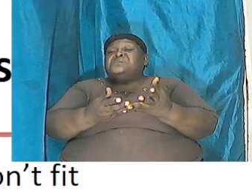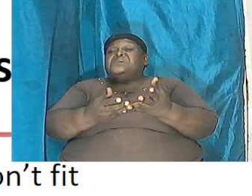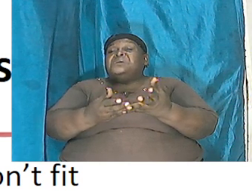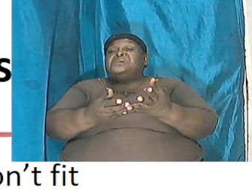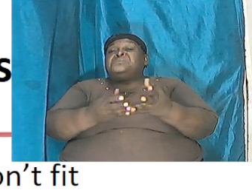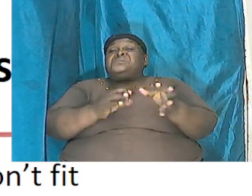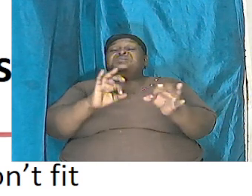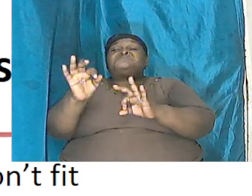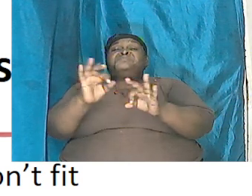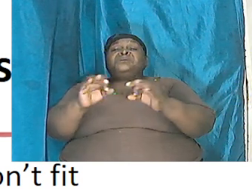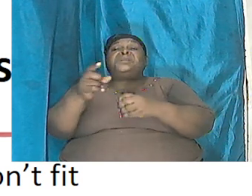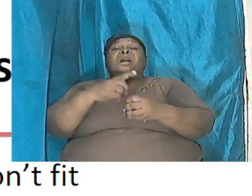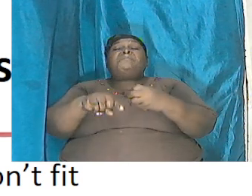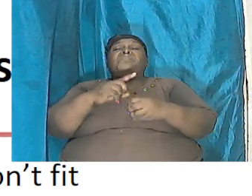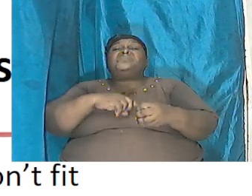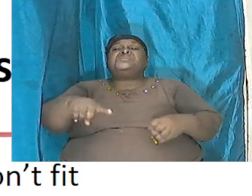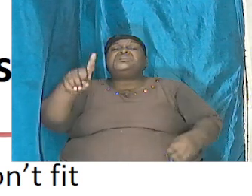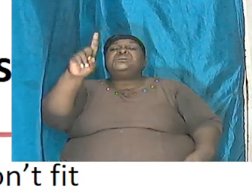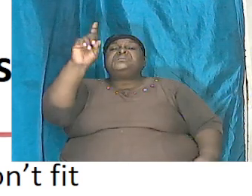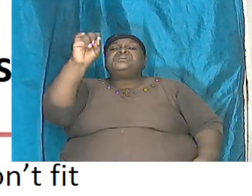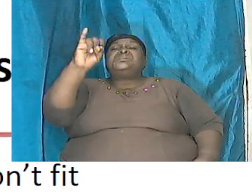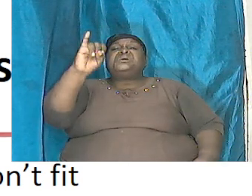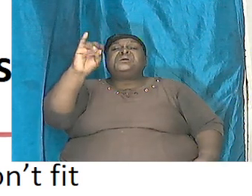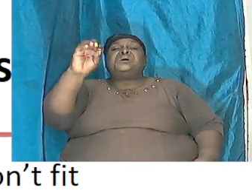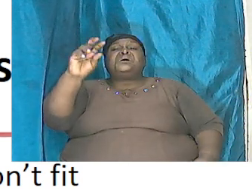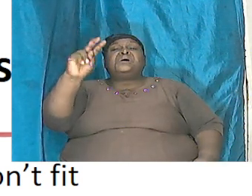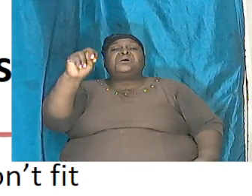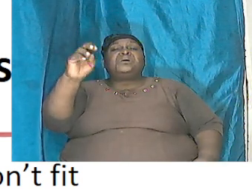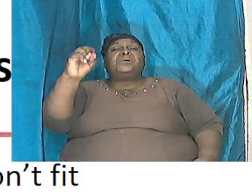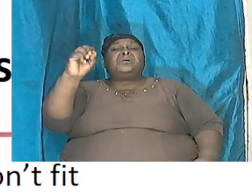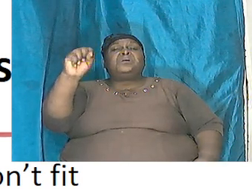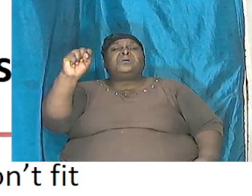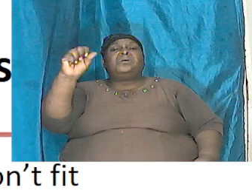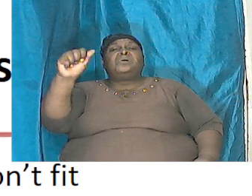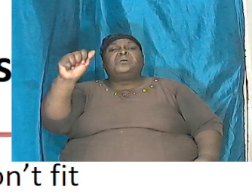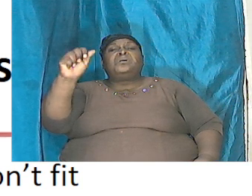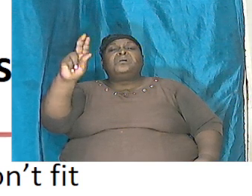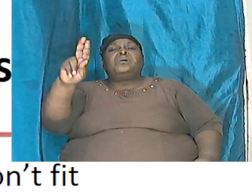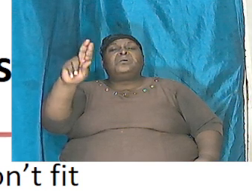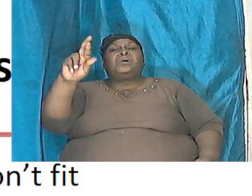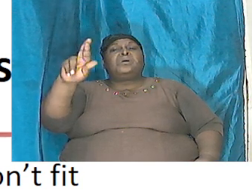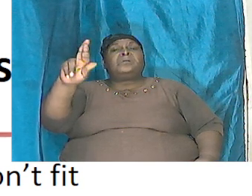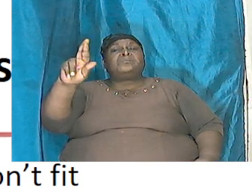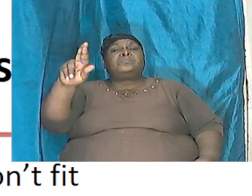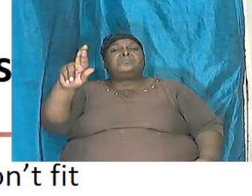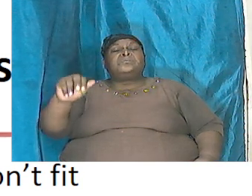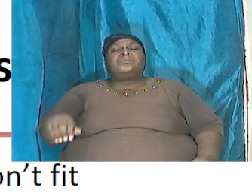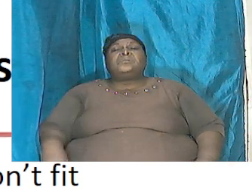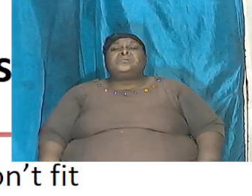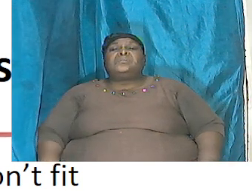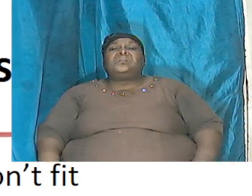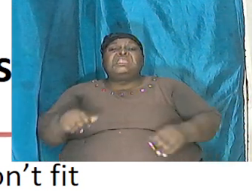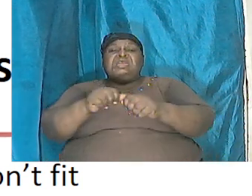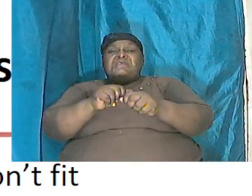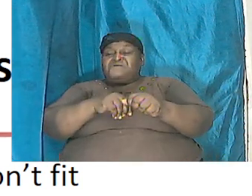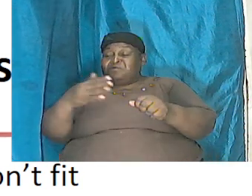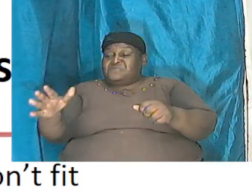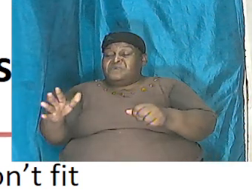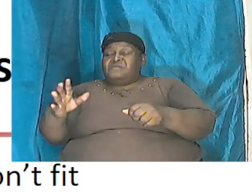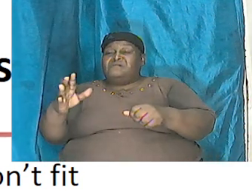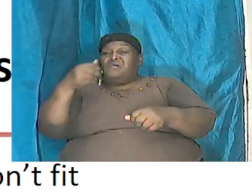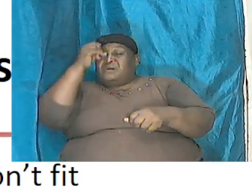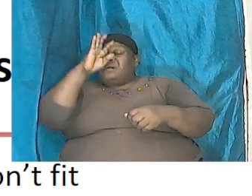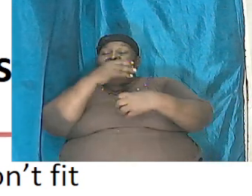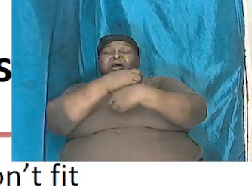no we said God said everything that he created was good and that is indeed a fact